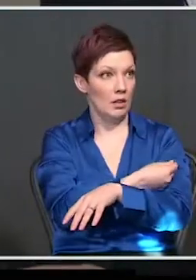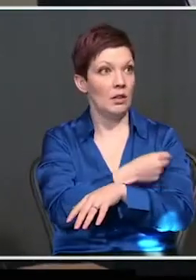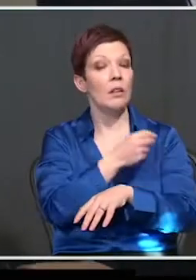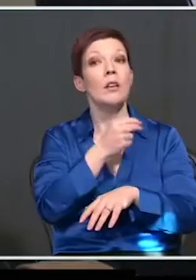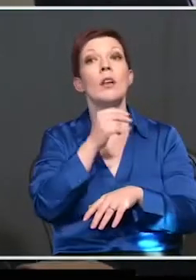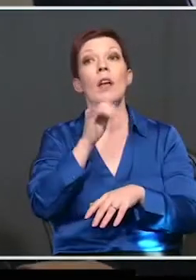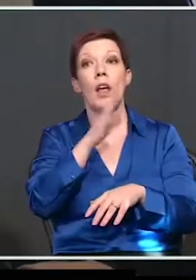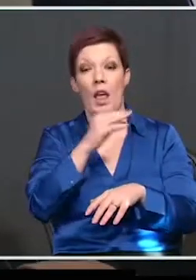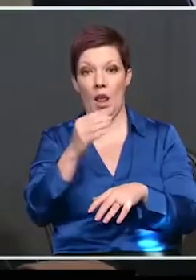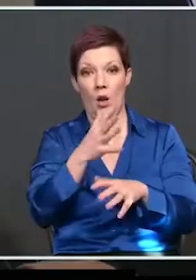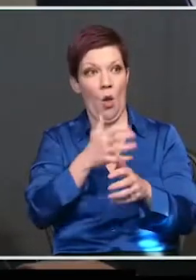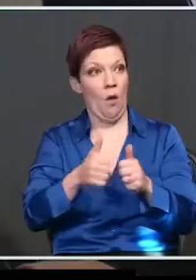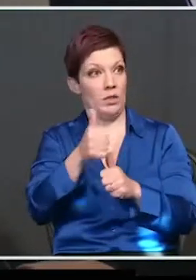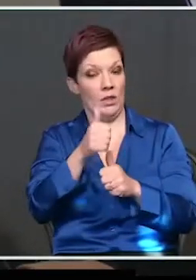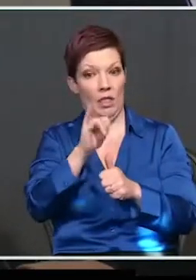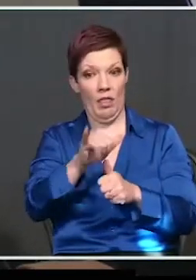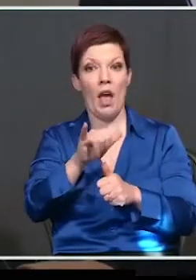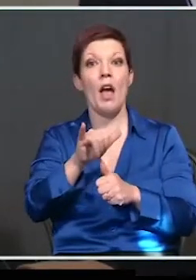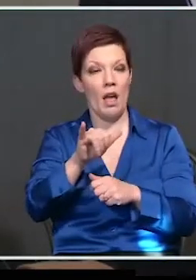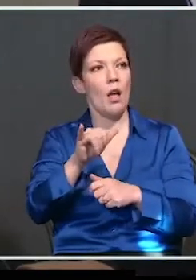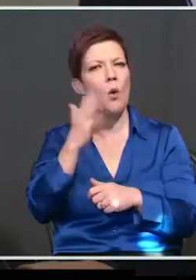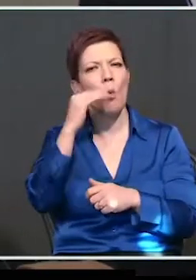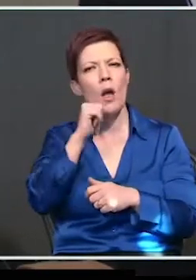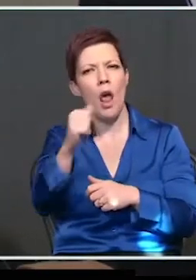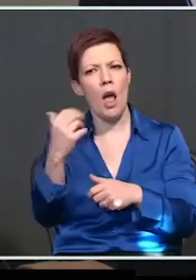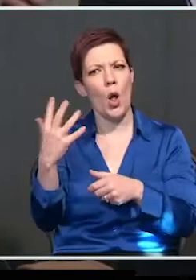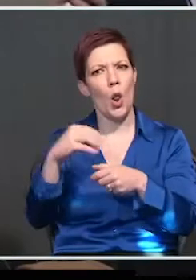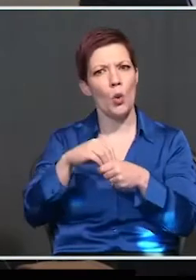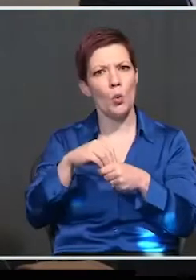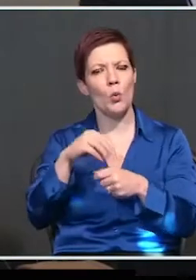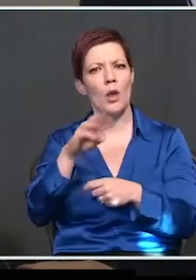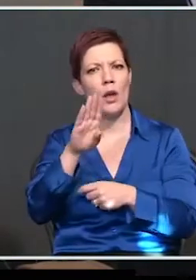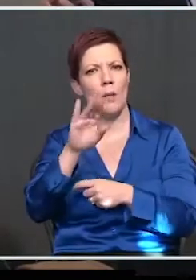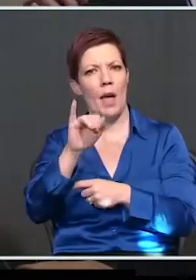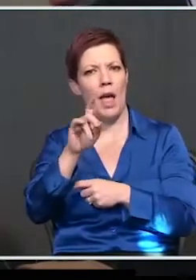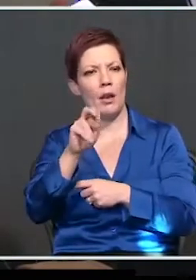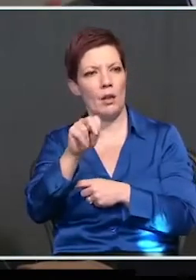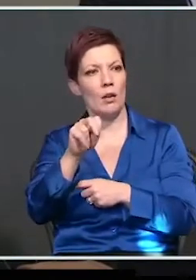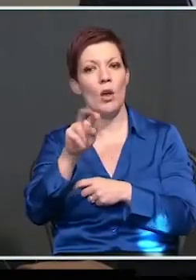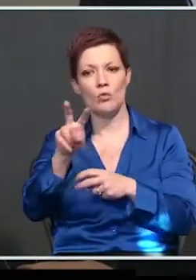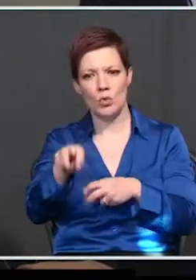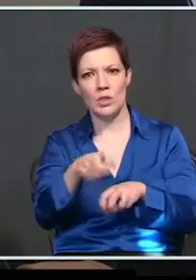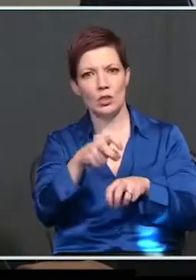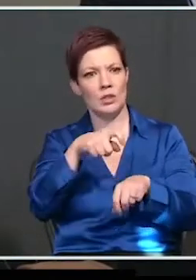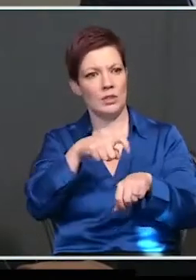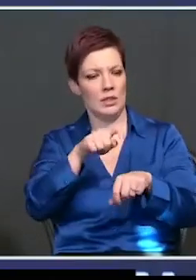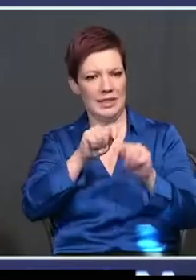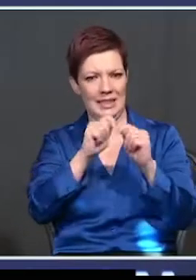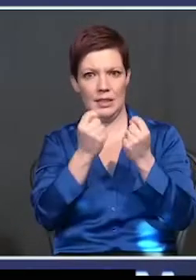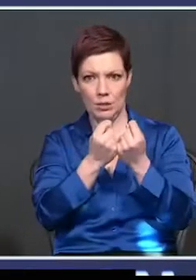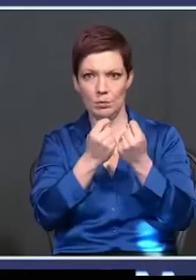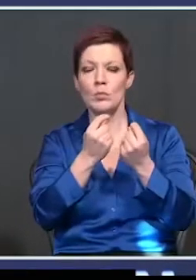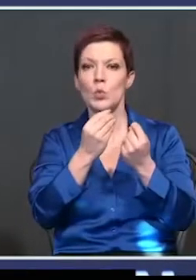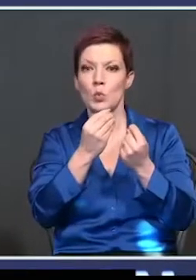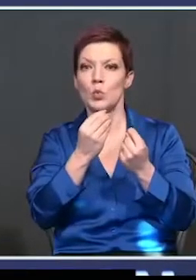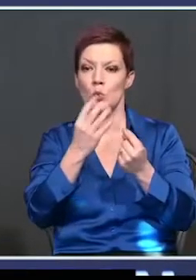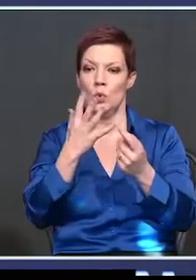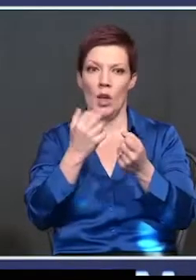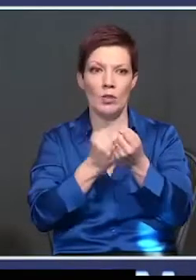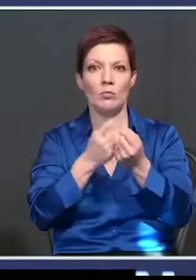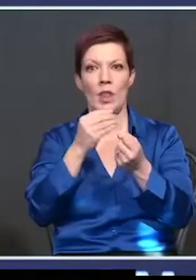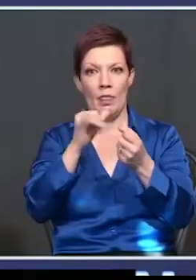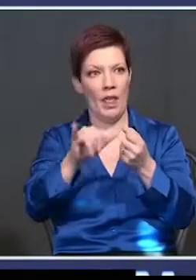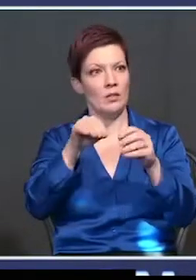goes forward. Why not include members of the Biden transition team as part of this summit that you're hosting today? Well, we're going have to see who the next